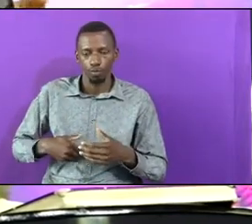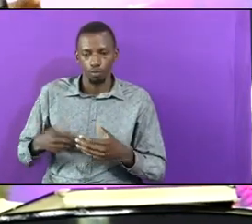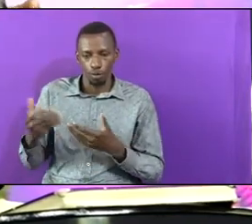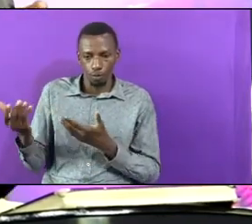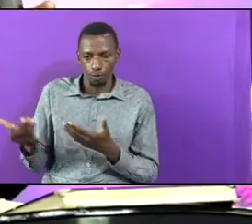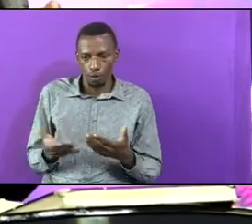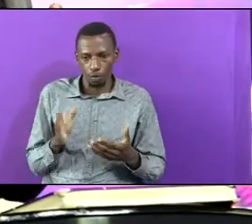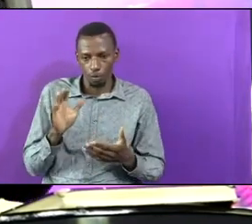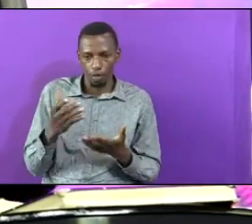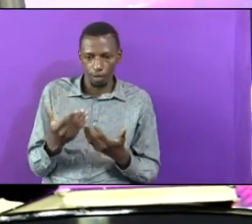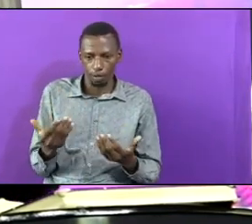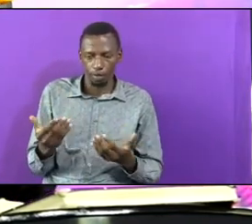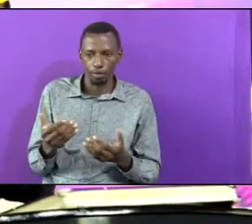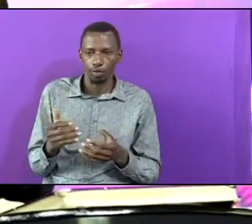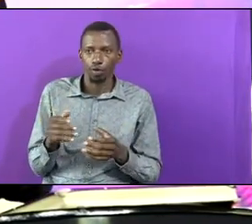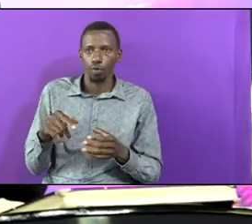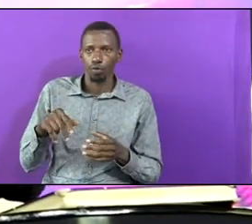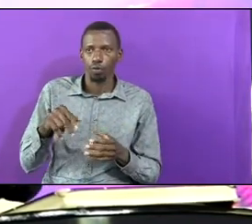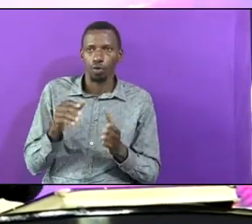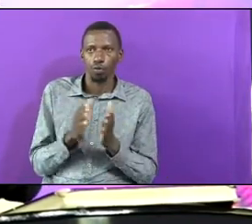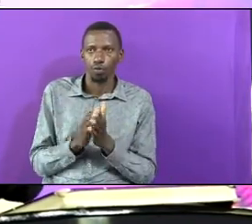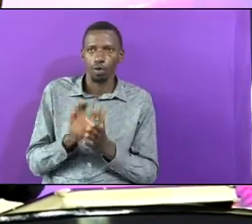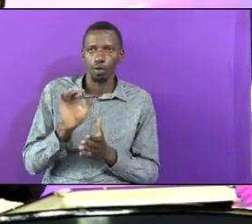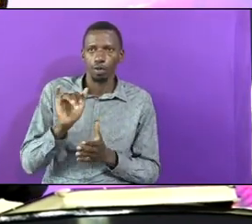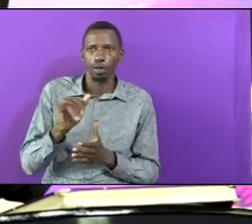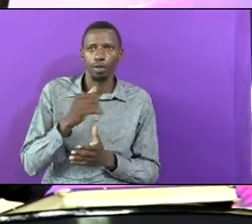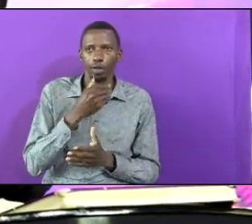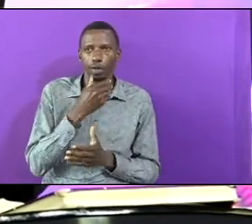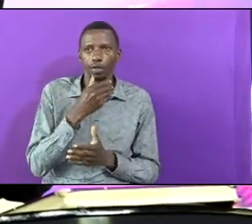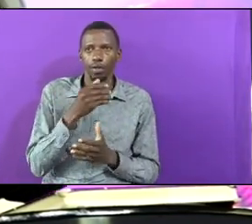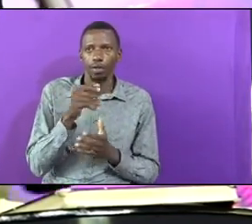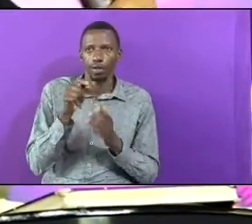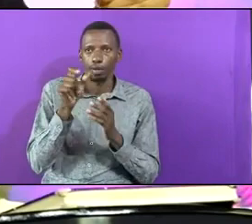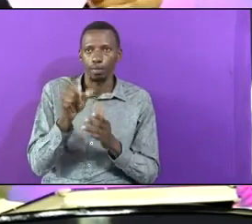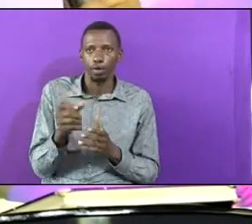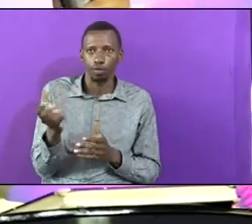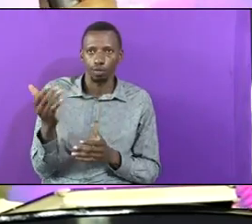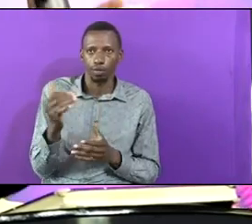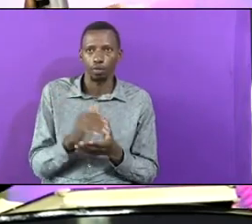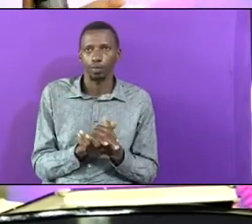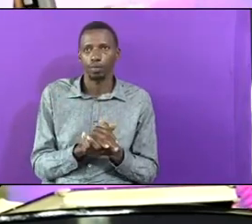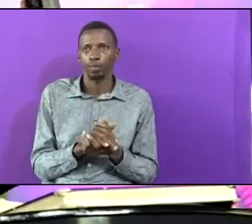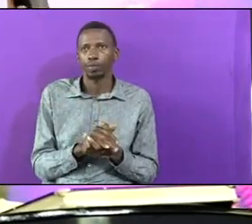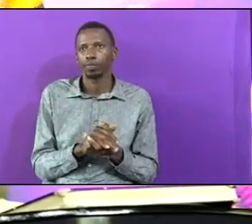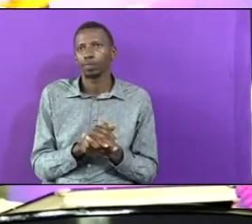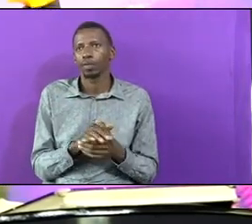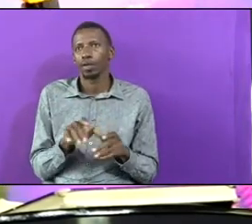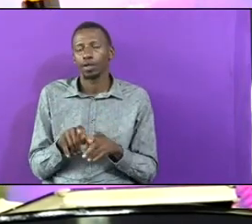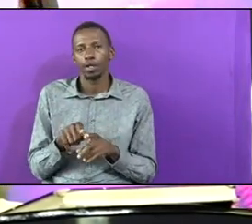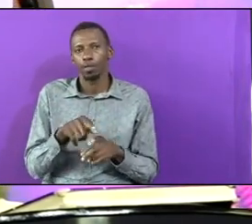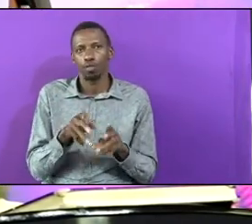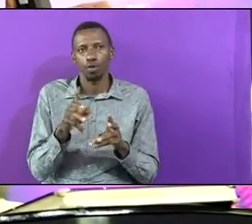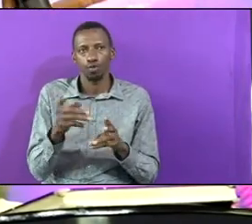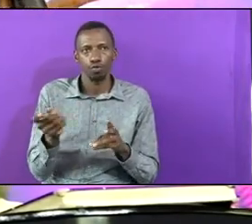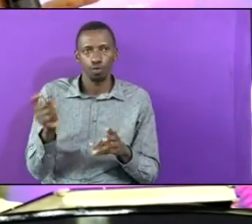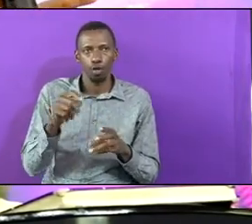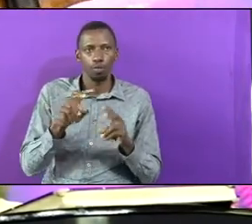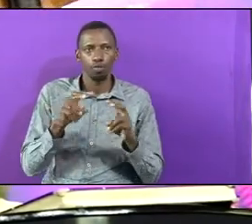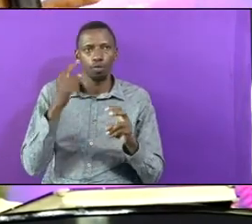Then Walk With That Person Up Front As You Also Come Seeking For Your Blessing